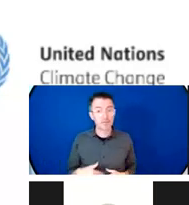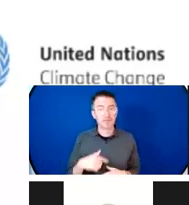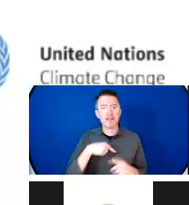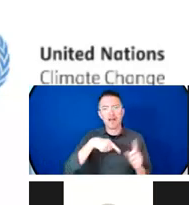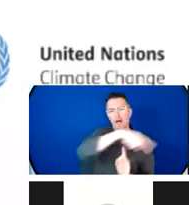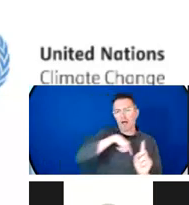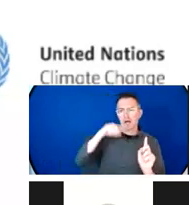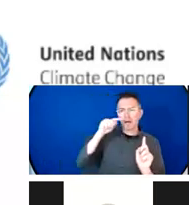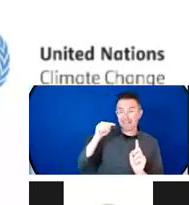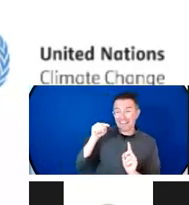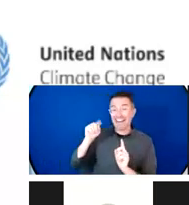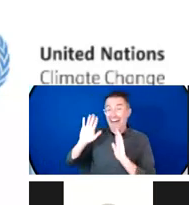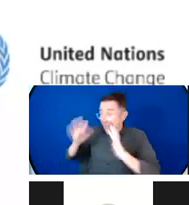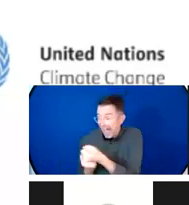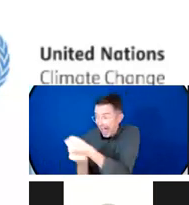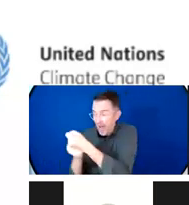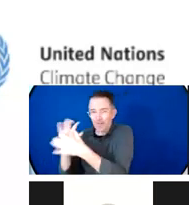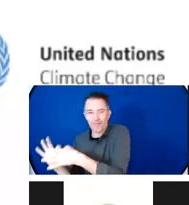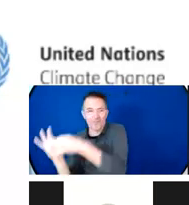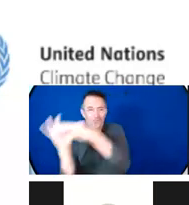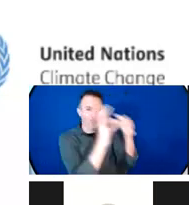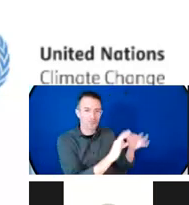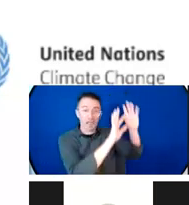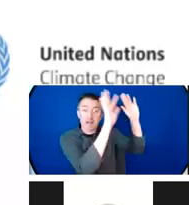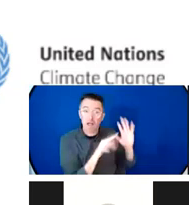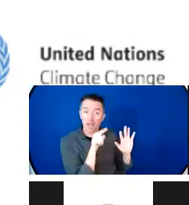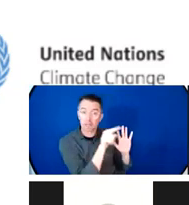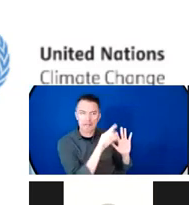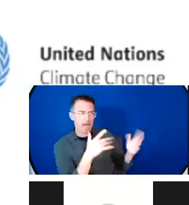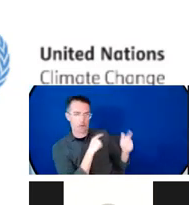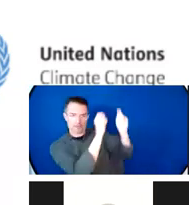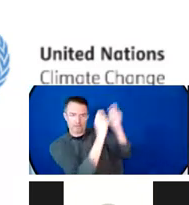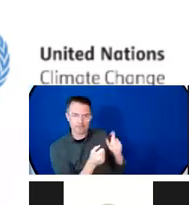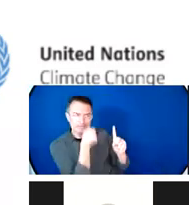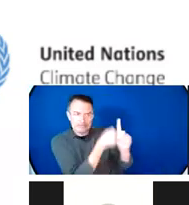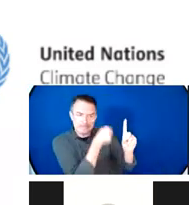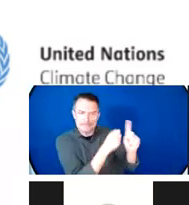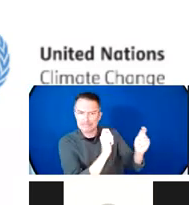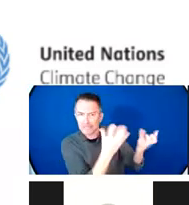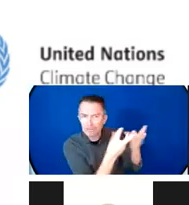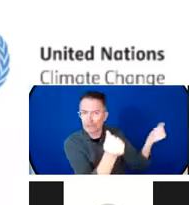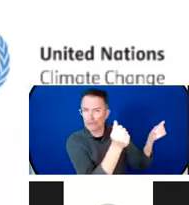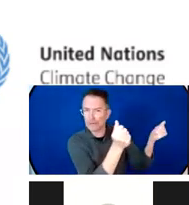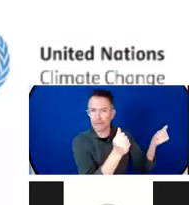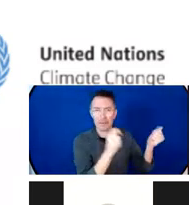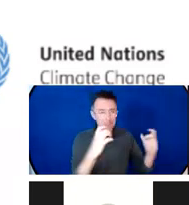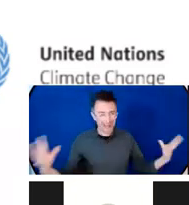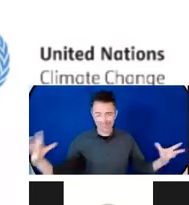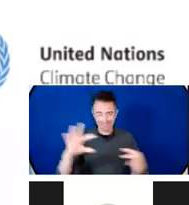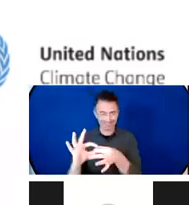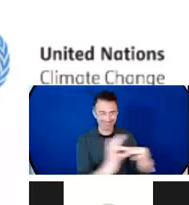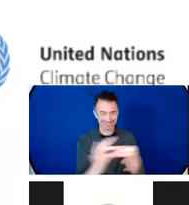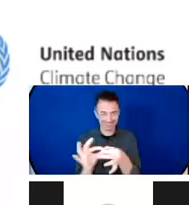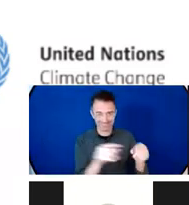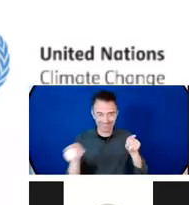rights as part of our urgent response to the climate crisis. Because only through strong leadership and decisive action